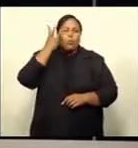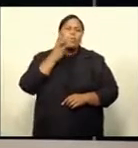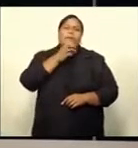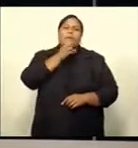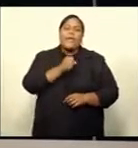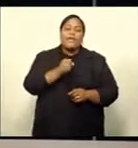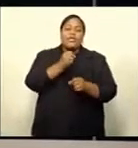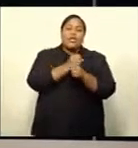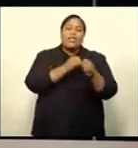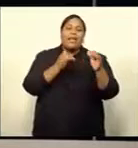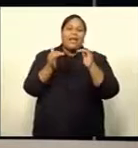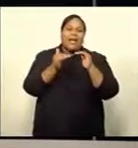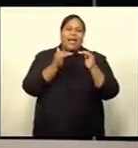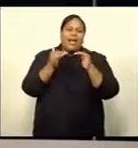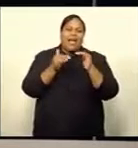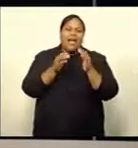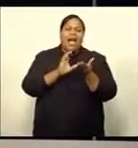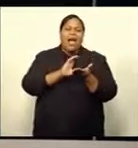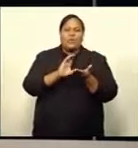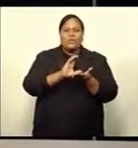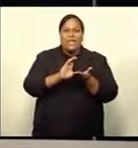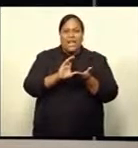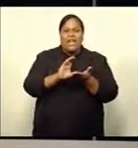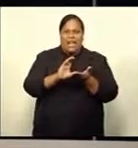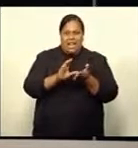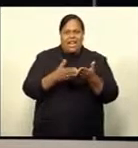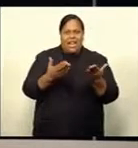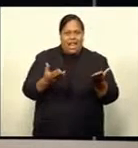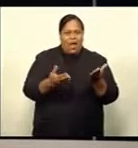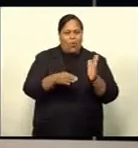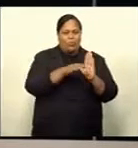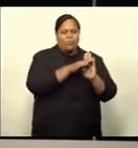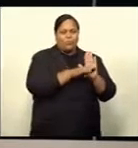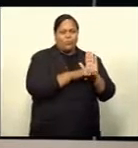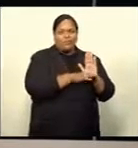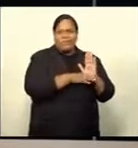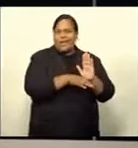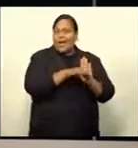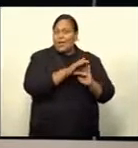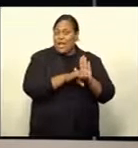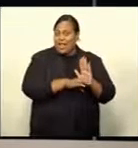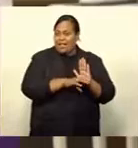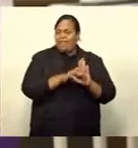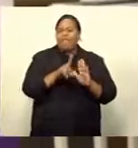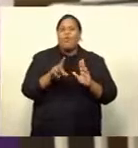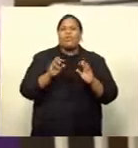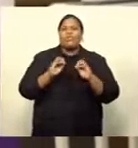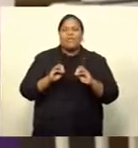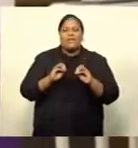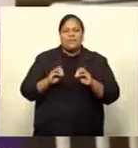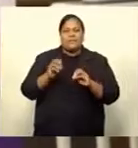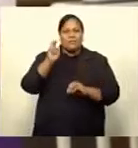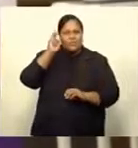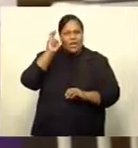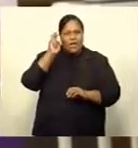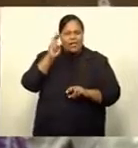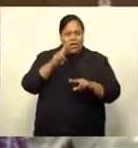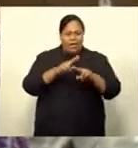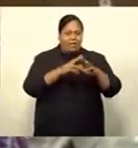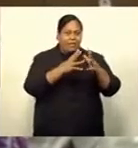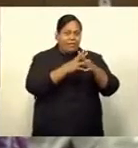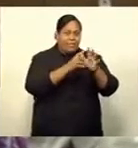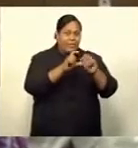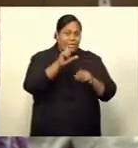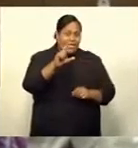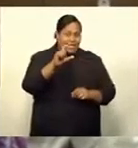has a gender-based counseling curriculum that will strengthen the workforce. Jeshulal reports. Fiji Women's Crisis Center coordinator